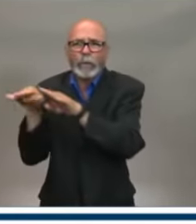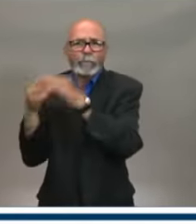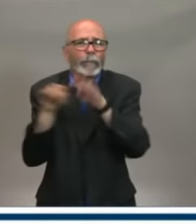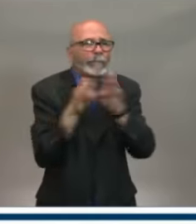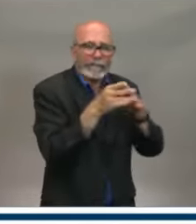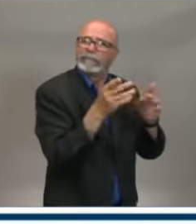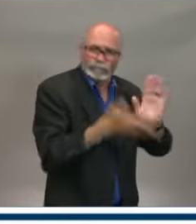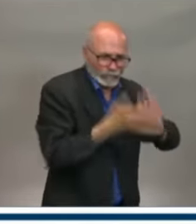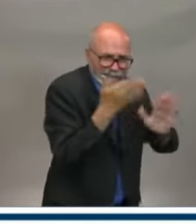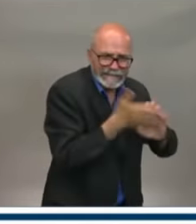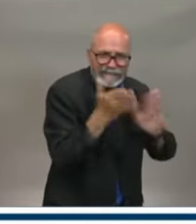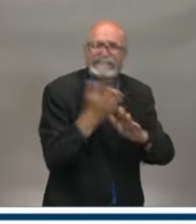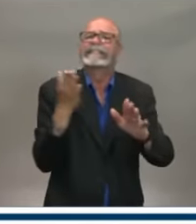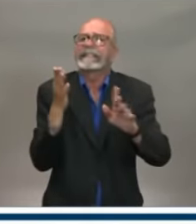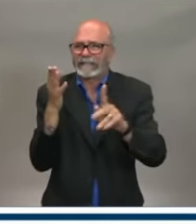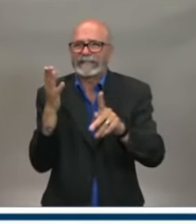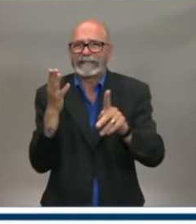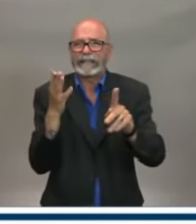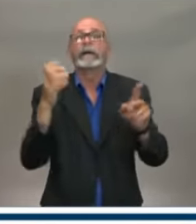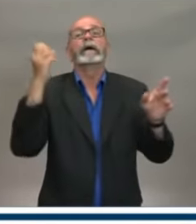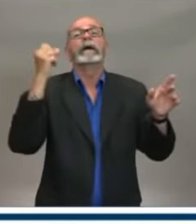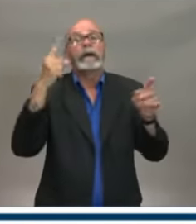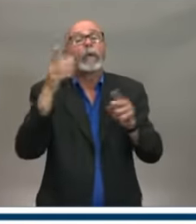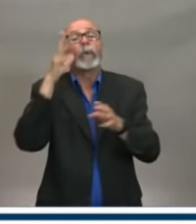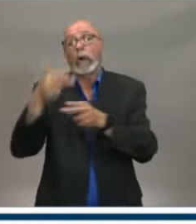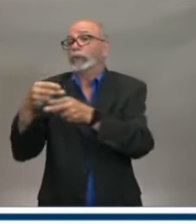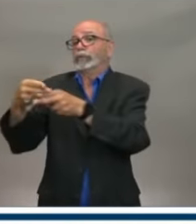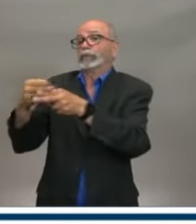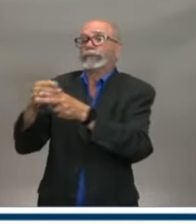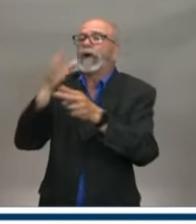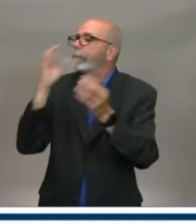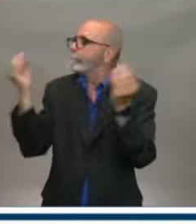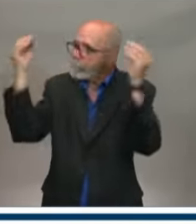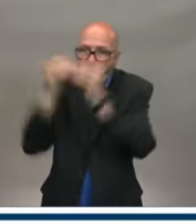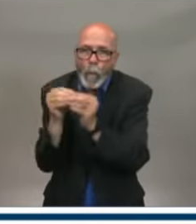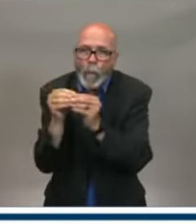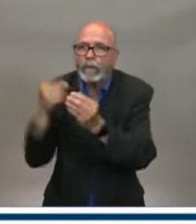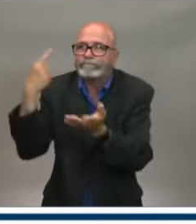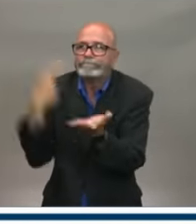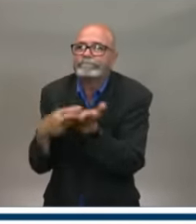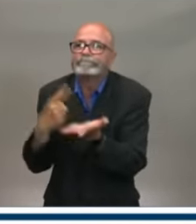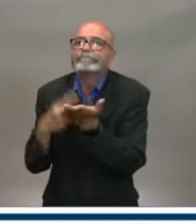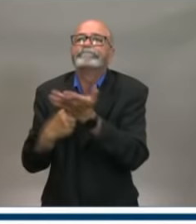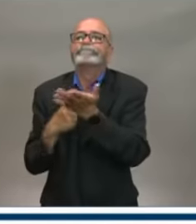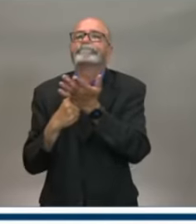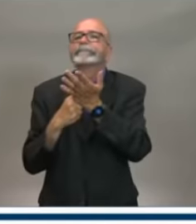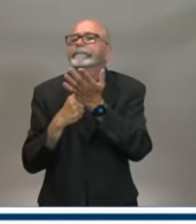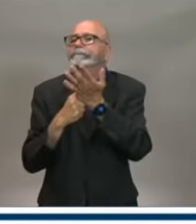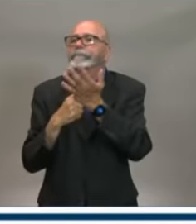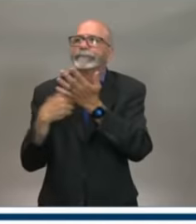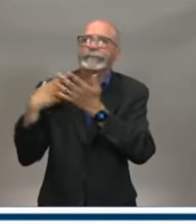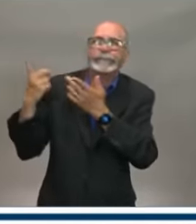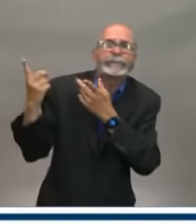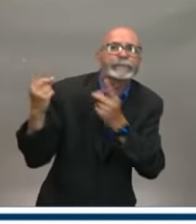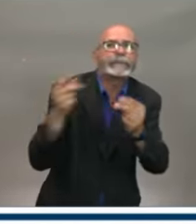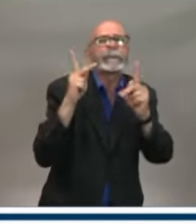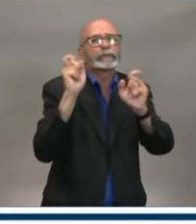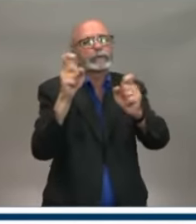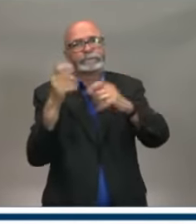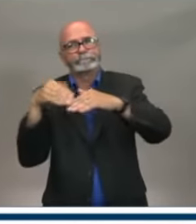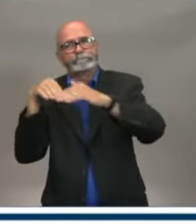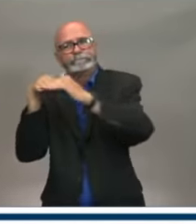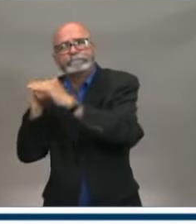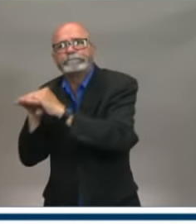talking in the very near future about how we continue to look at the number of people that can gather and how they can gather.